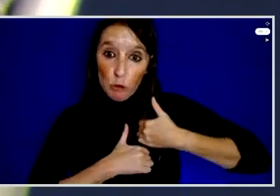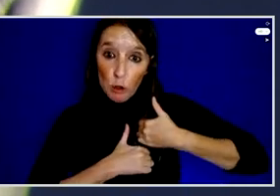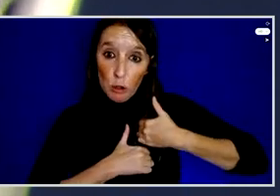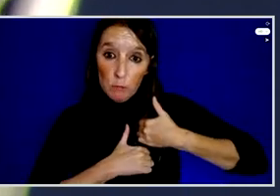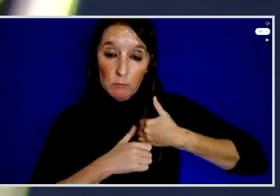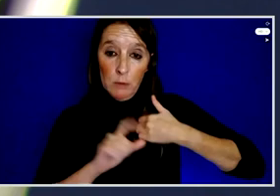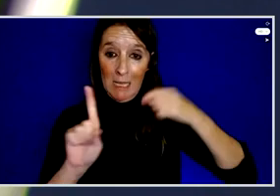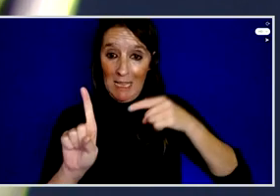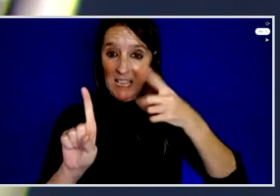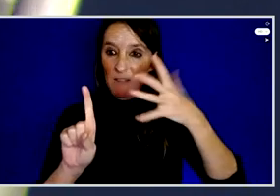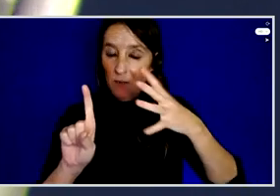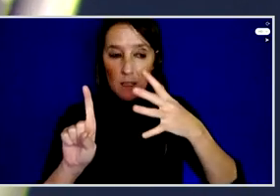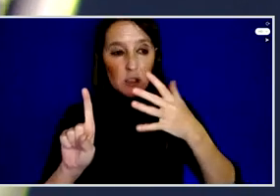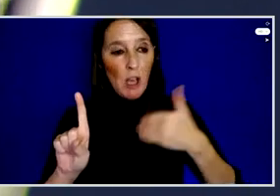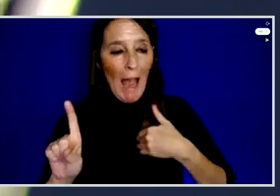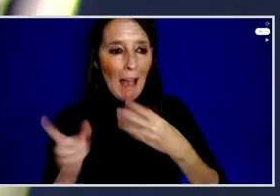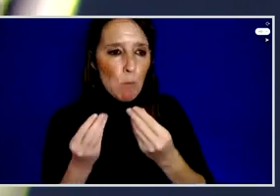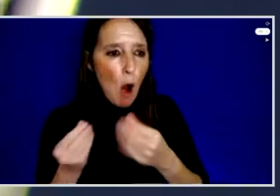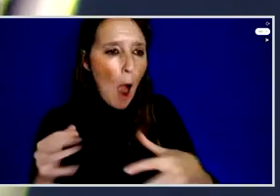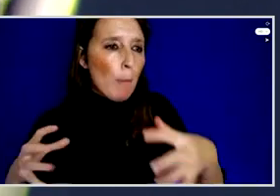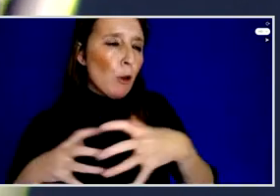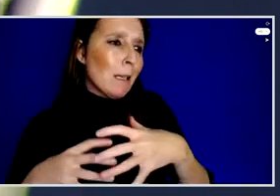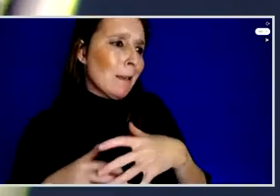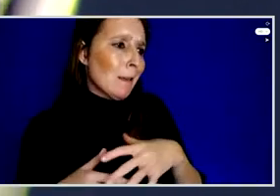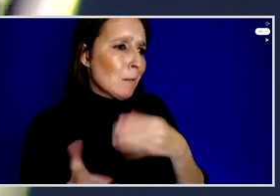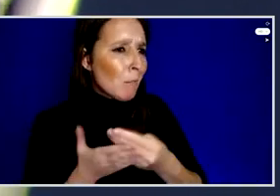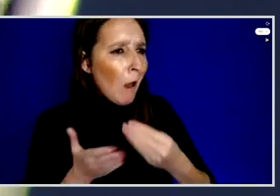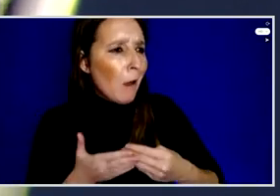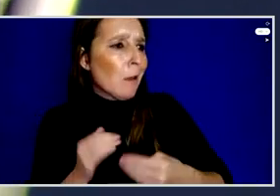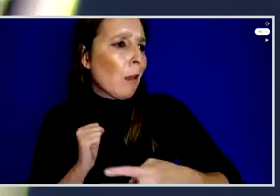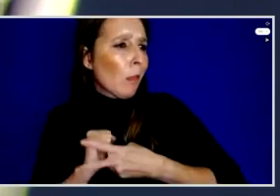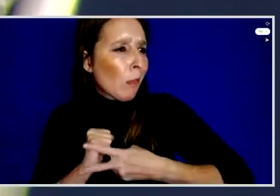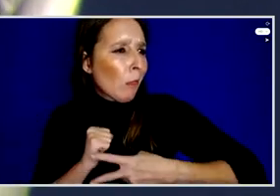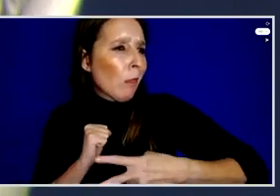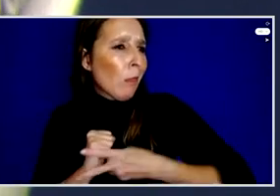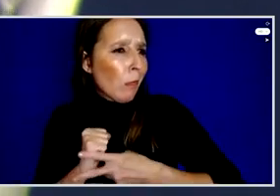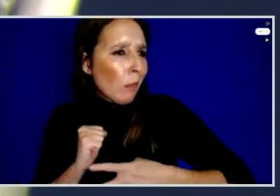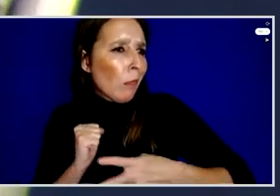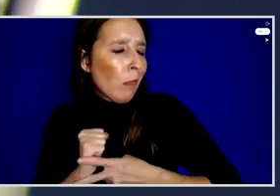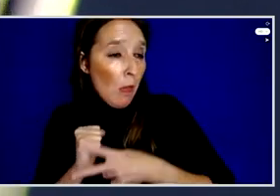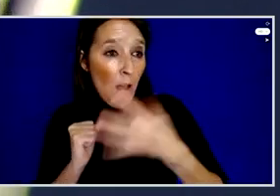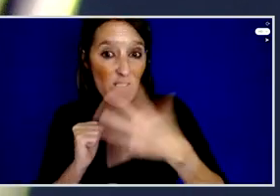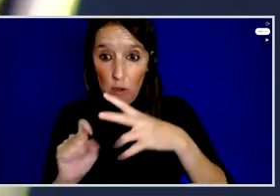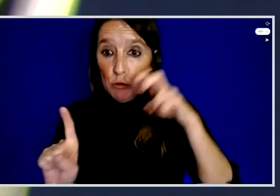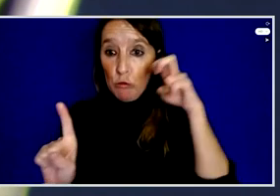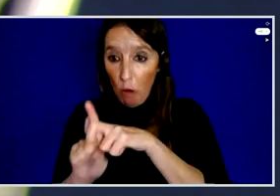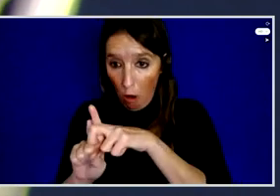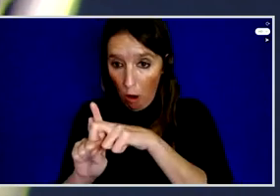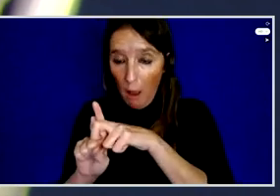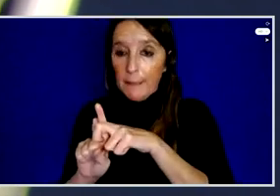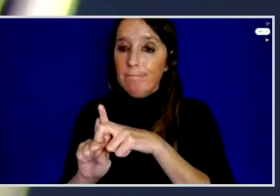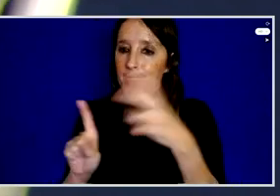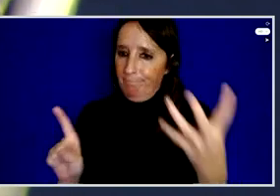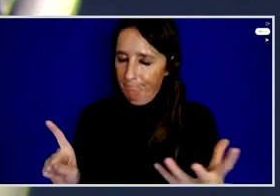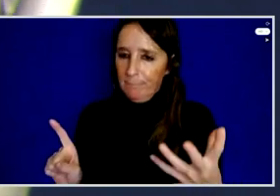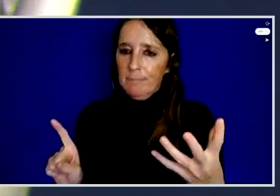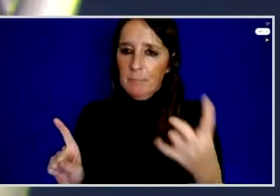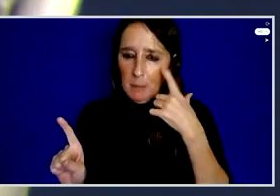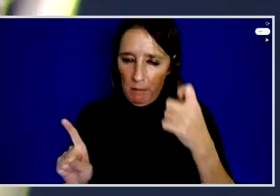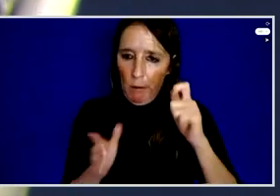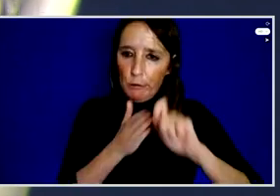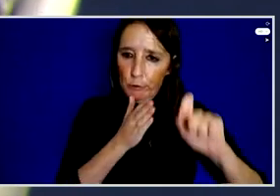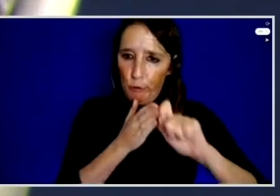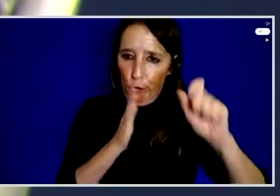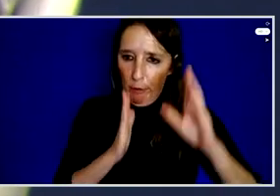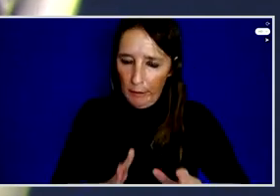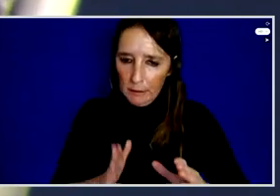property that were basically owned by different criminal groups. So, what I think it's important that part of this money